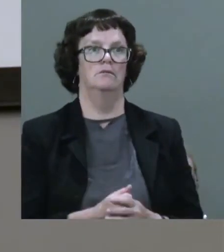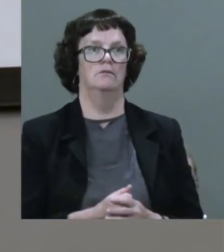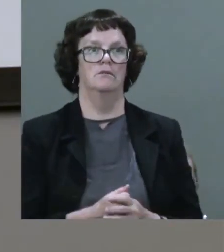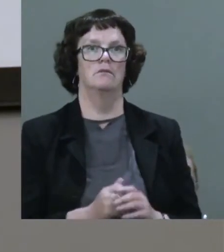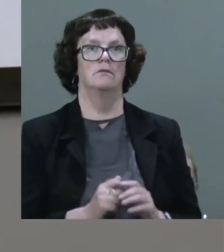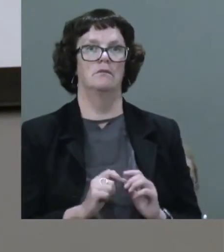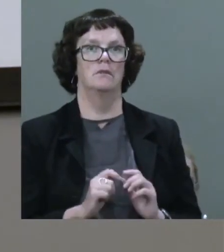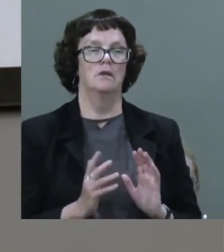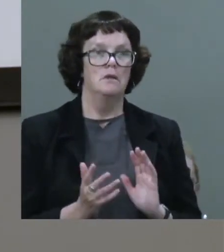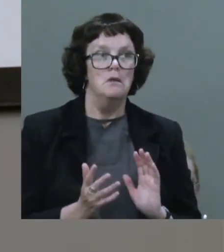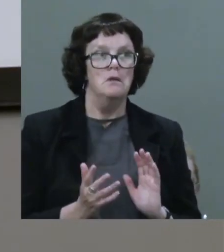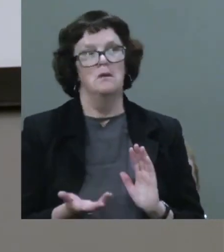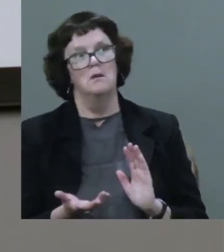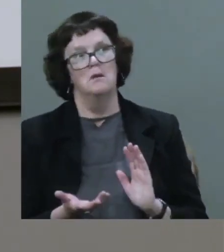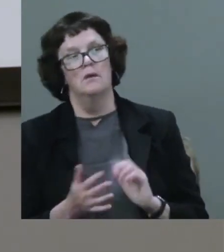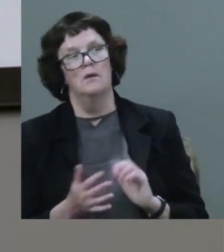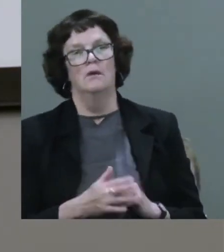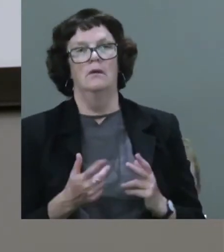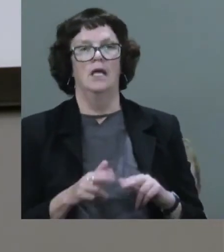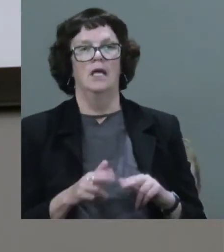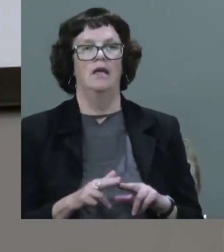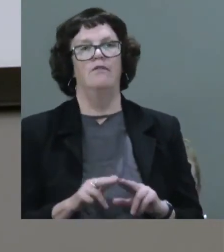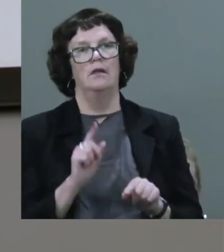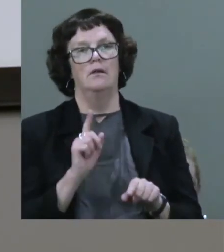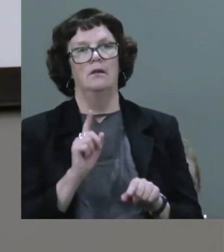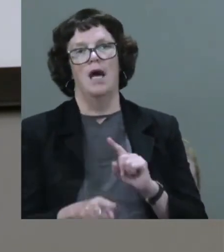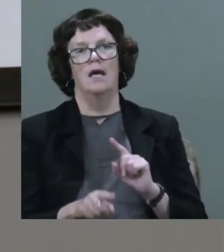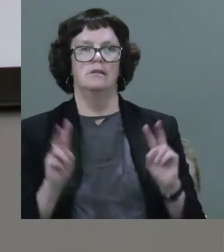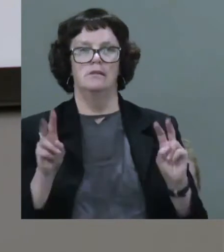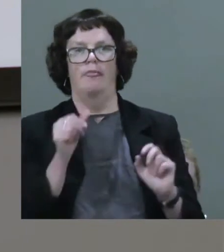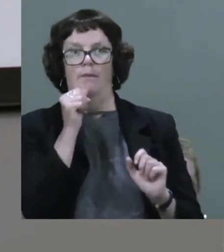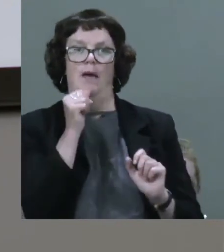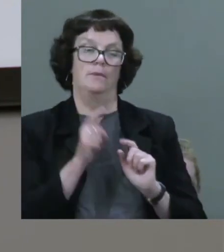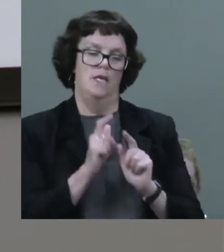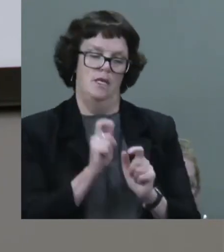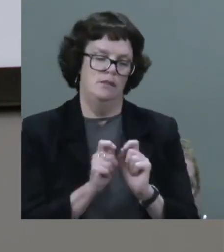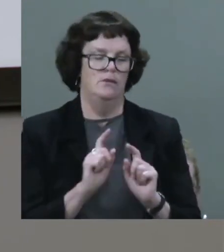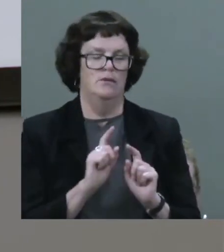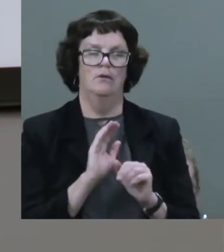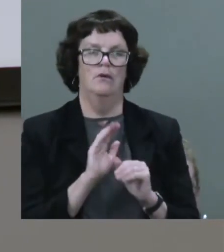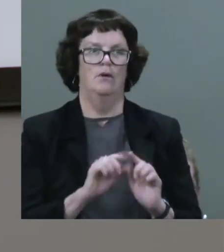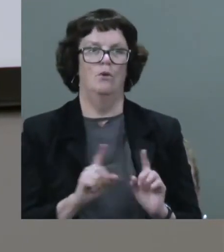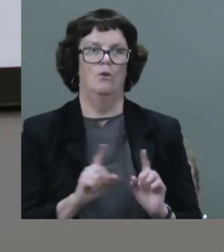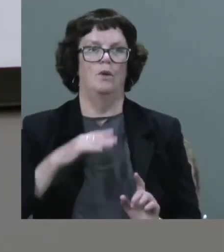as long as it passes the pub test in terms of what we need to be swiftly legislated.